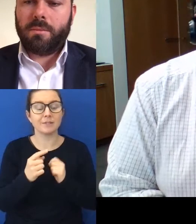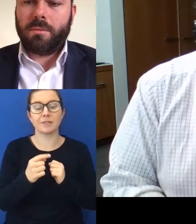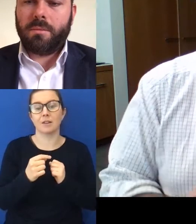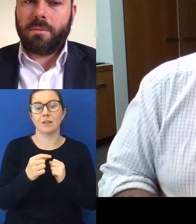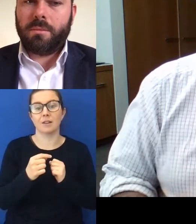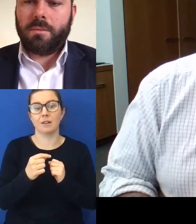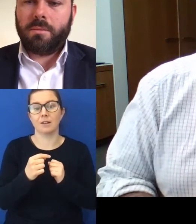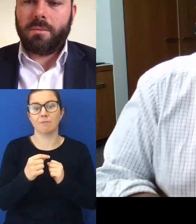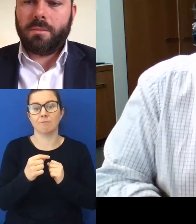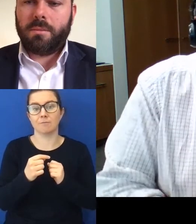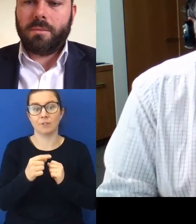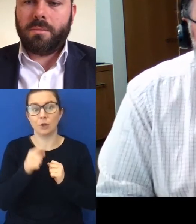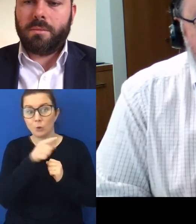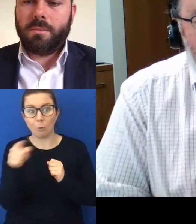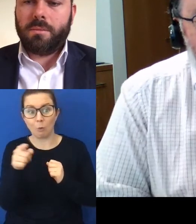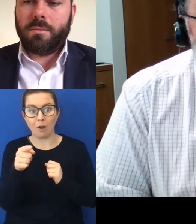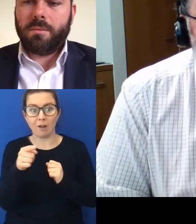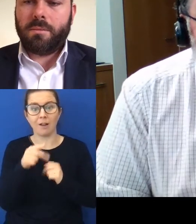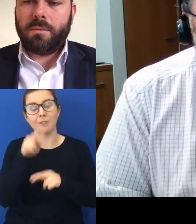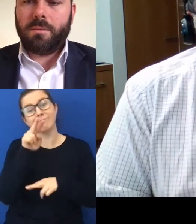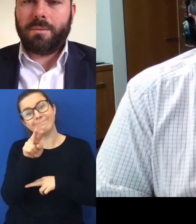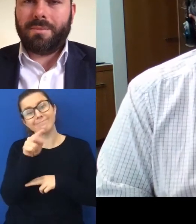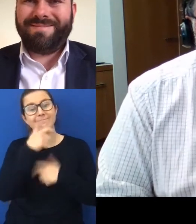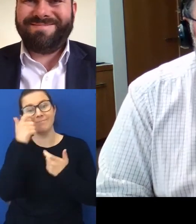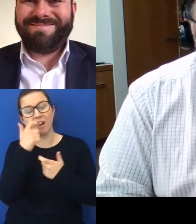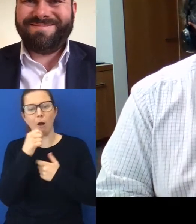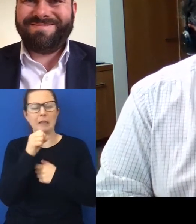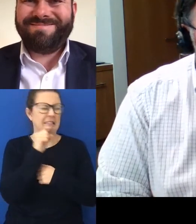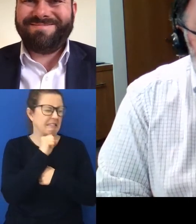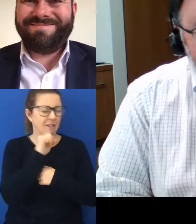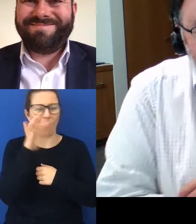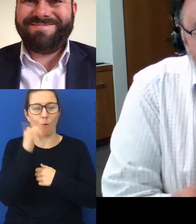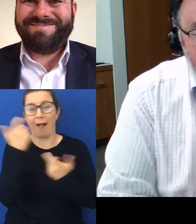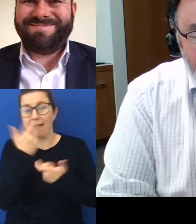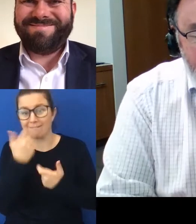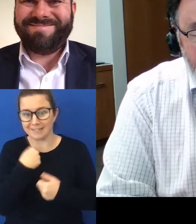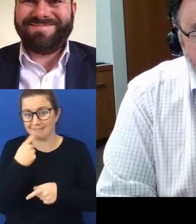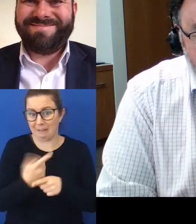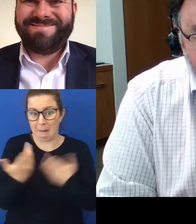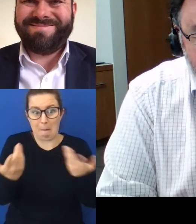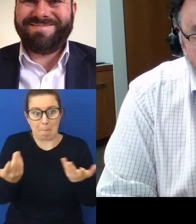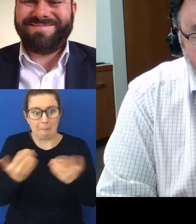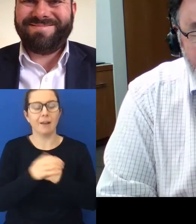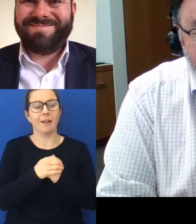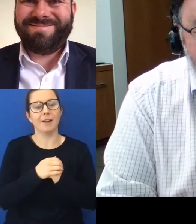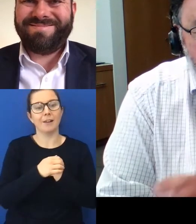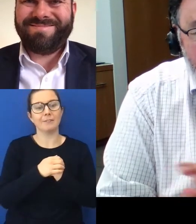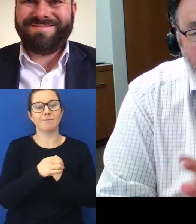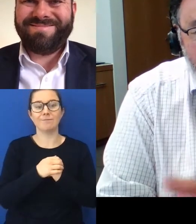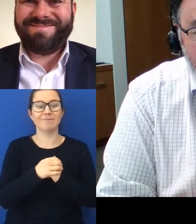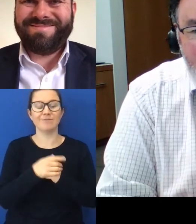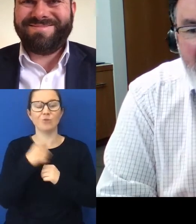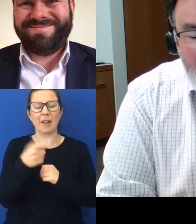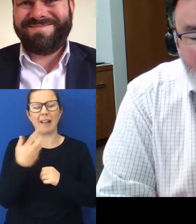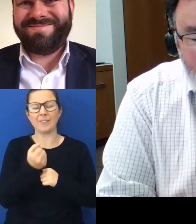laughing, grimacing, or smiling at what I say. So you'll just have to bear